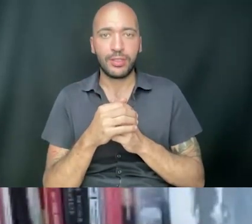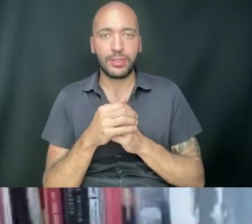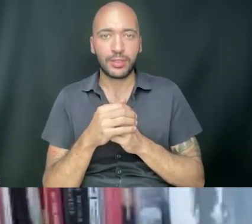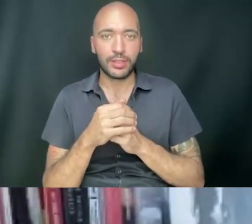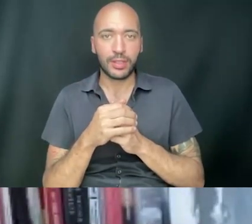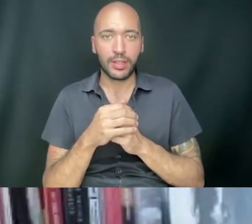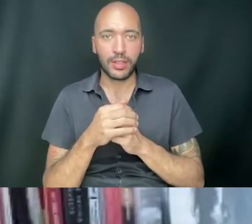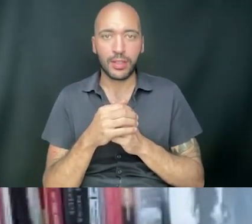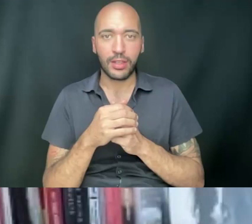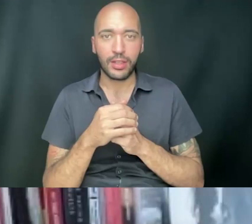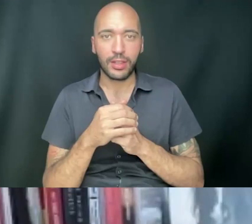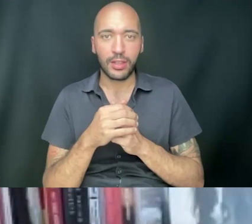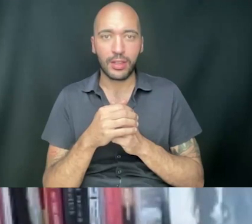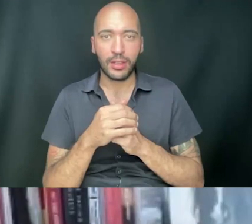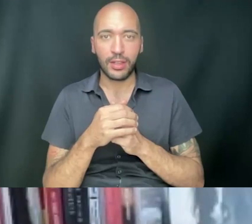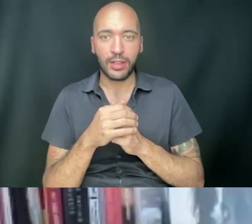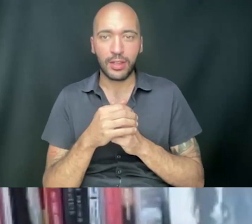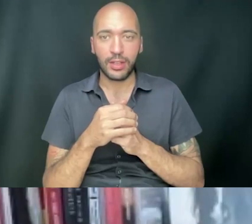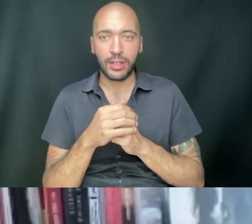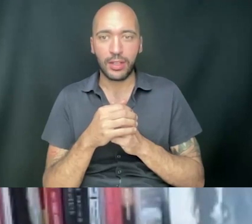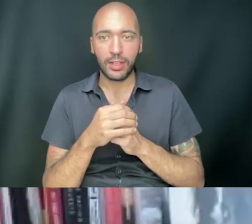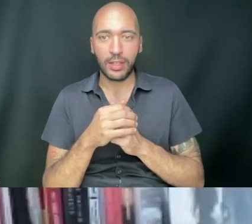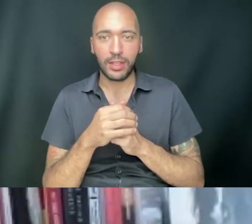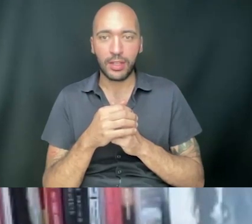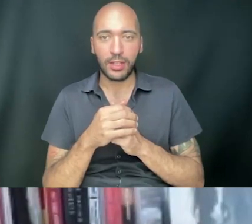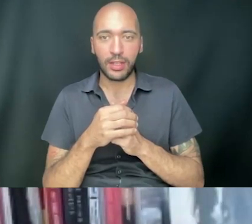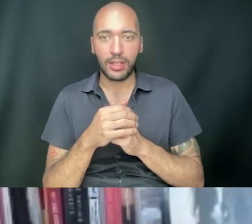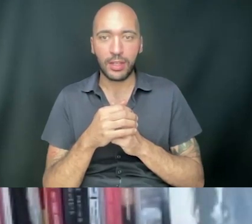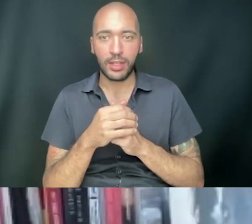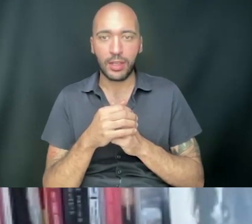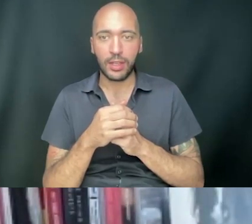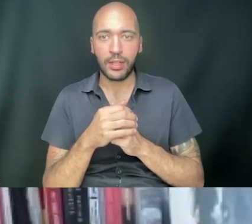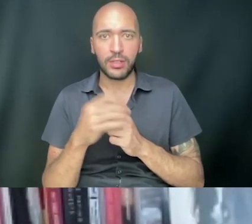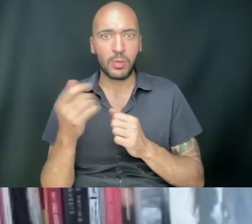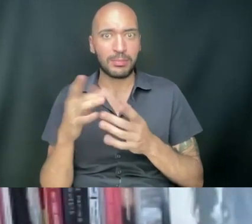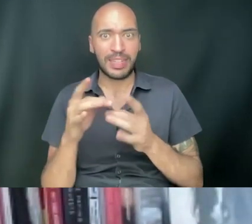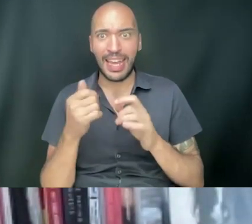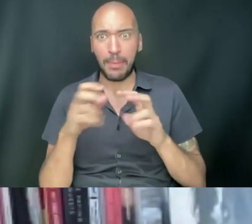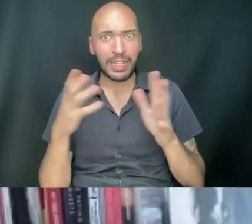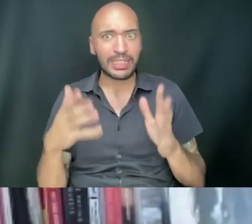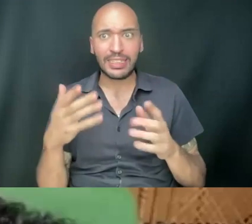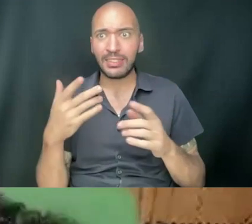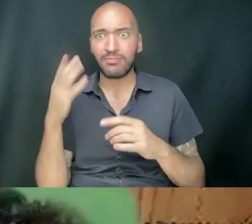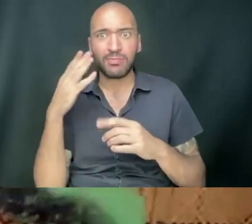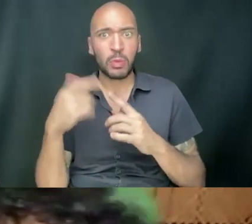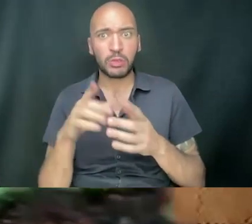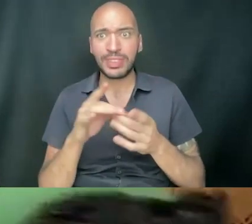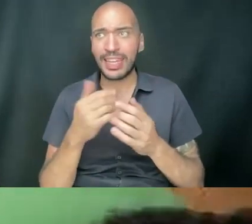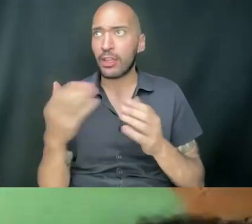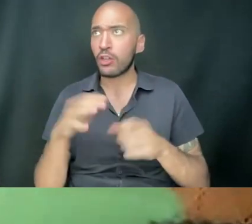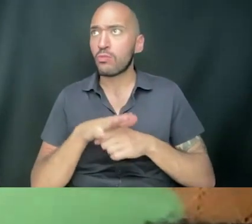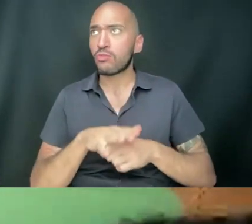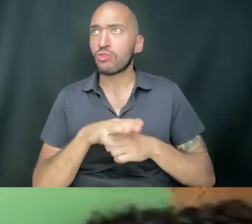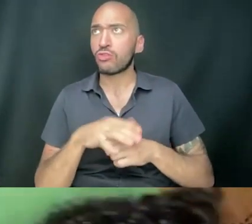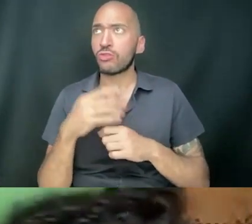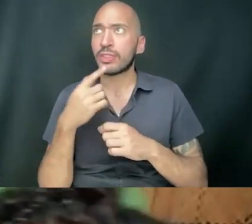I would love to just make space if any of the panelists wanted to say anything. No pressure. But it was